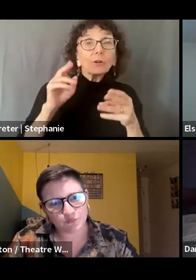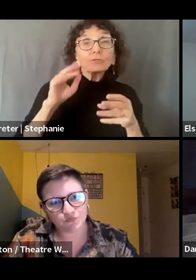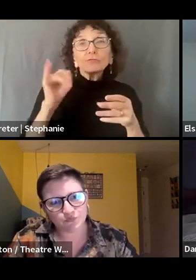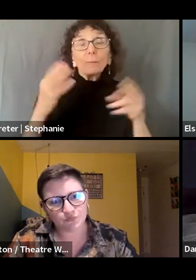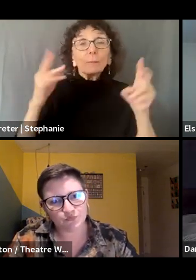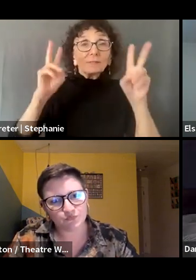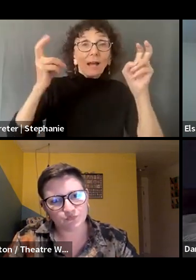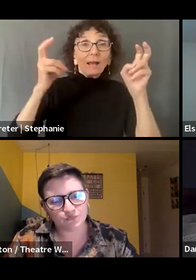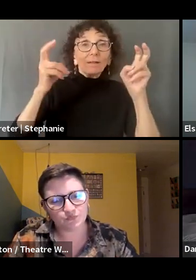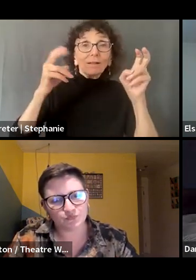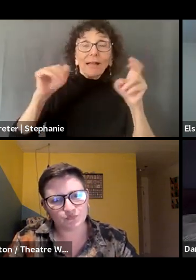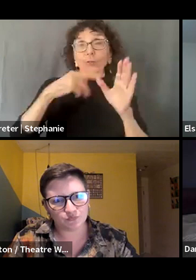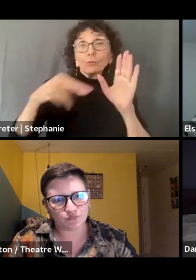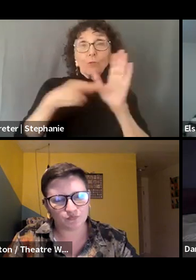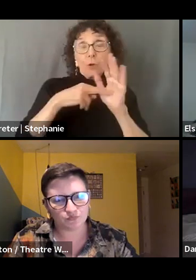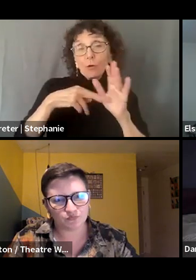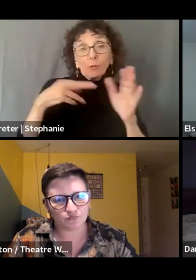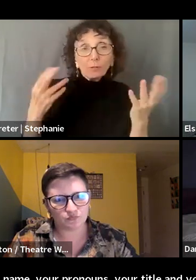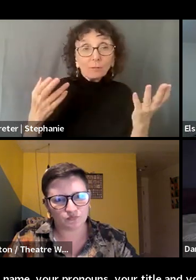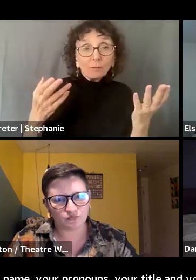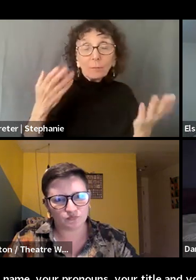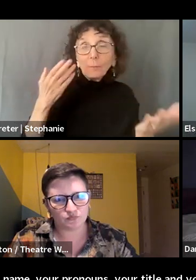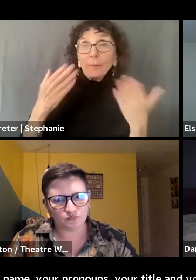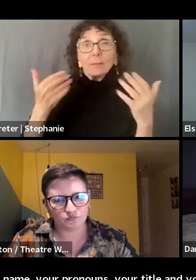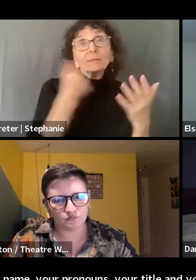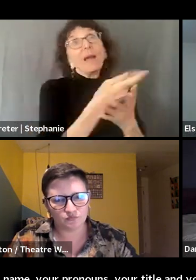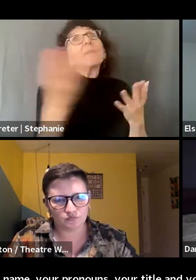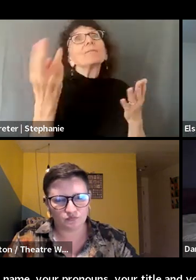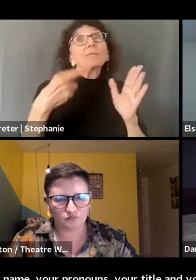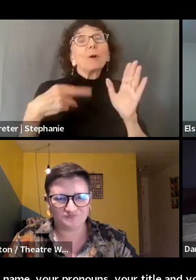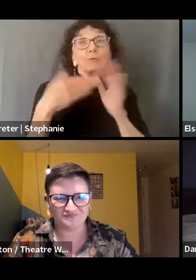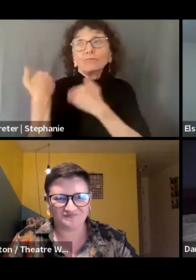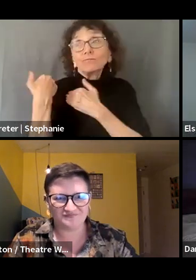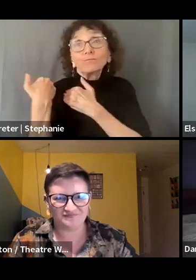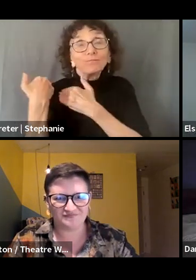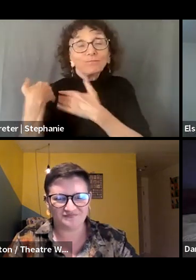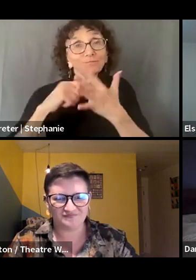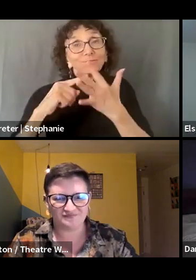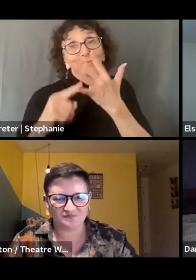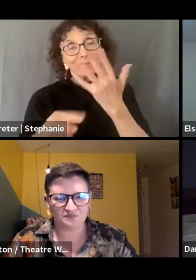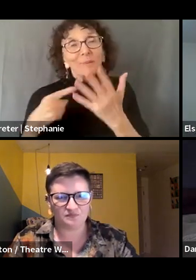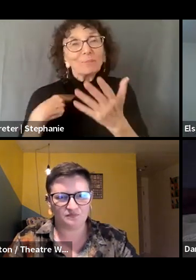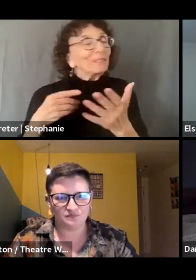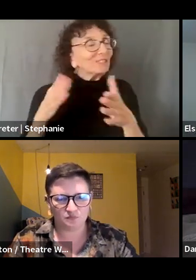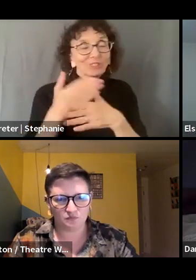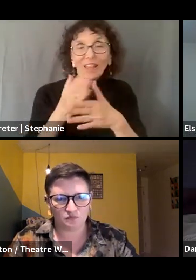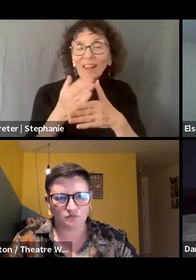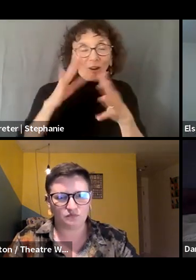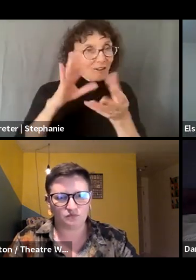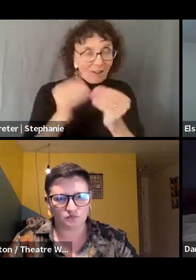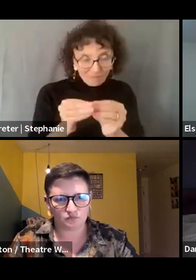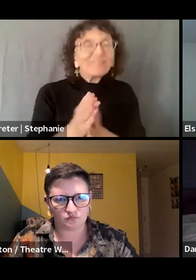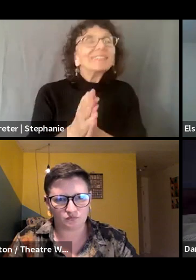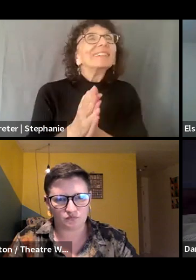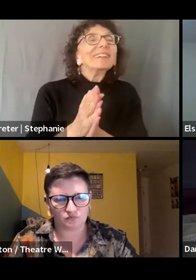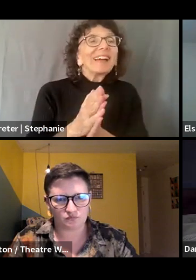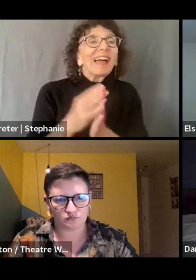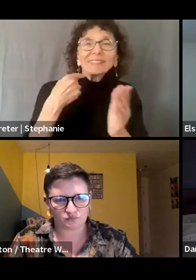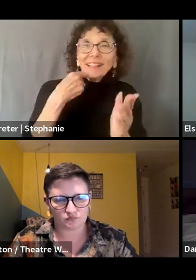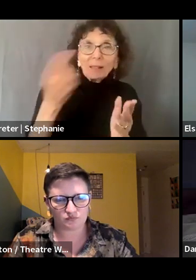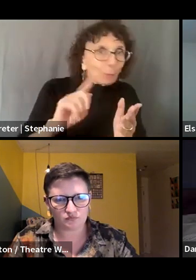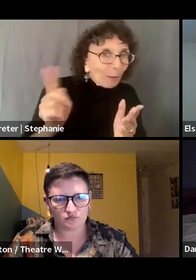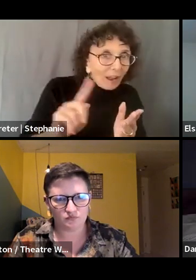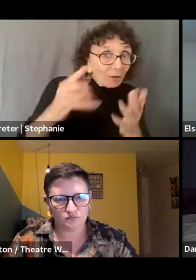in the field. And there may be multiple roles that you play. Feel free to share the totality of that. Let us know where you are located